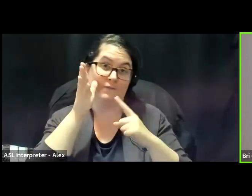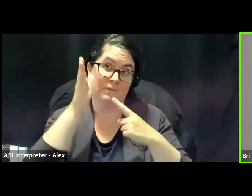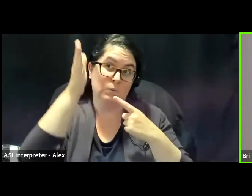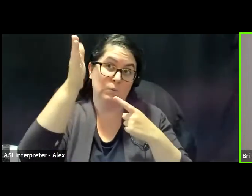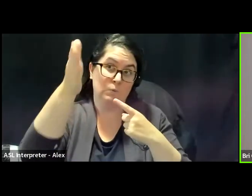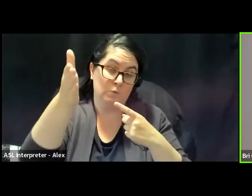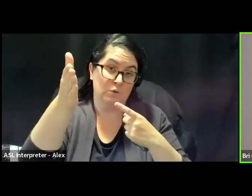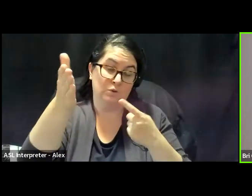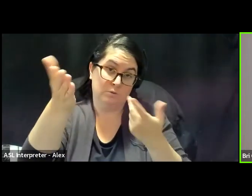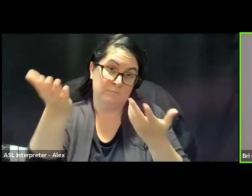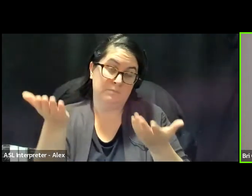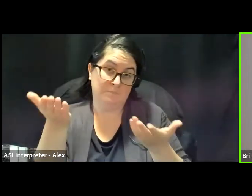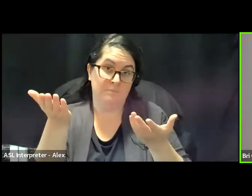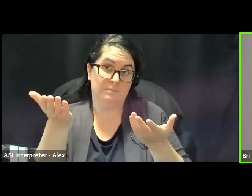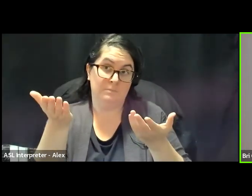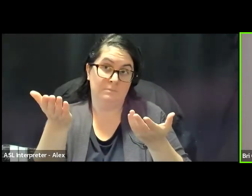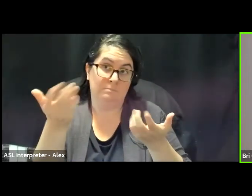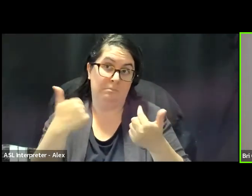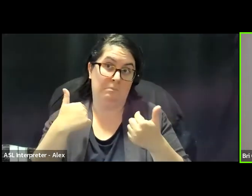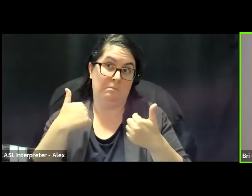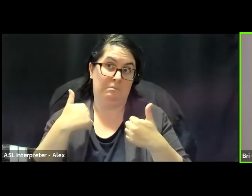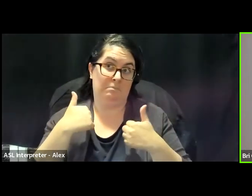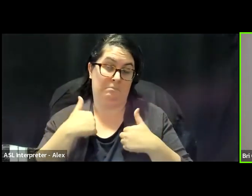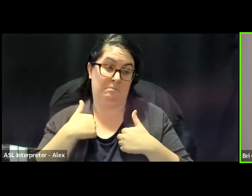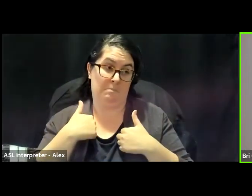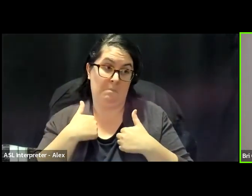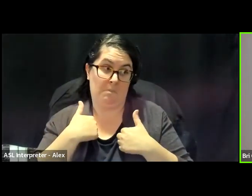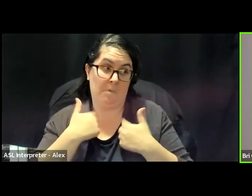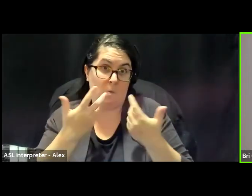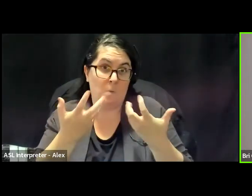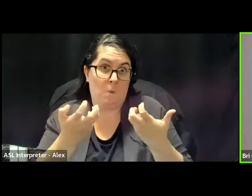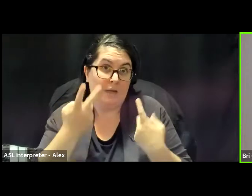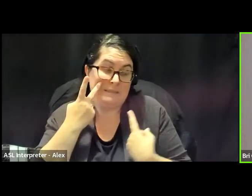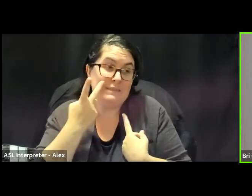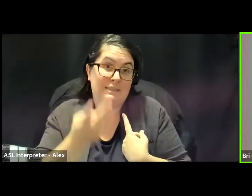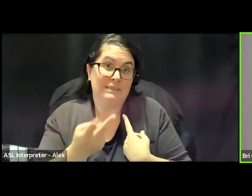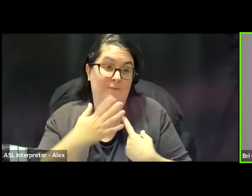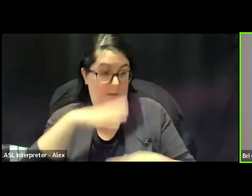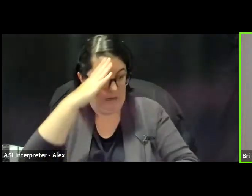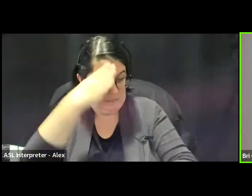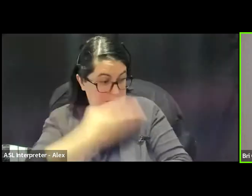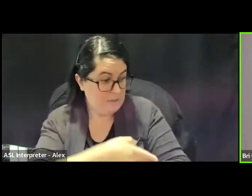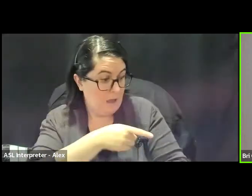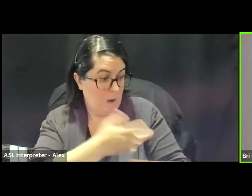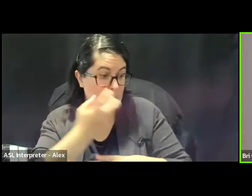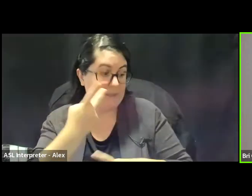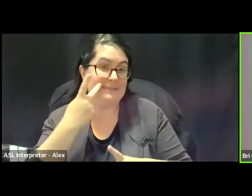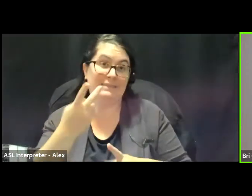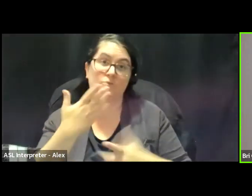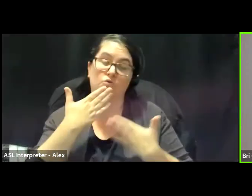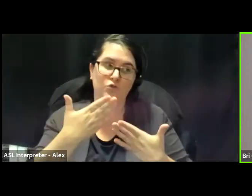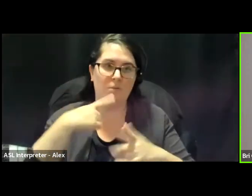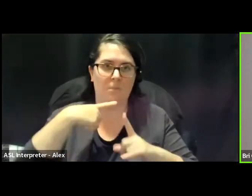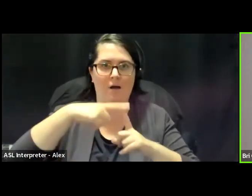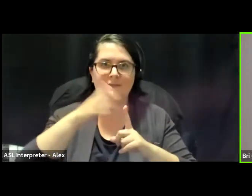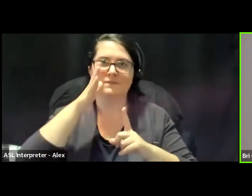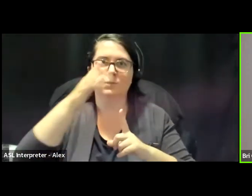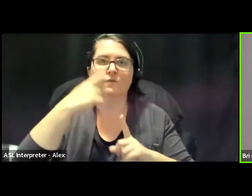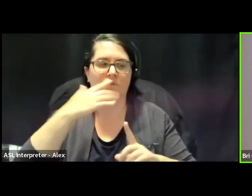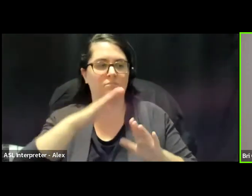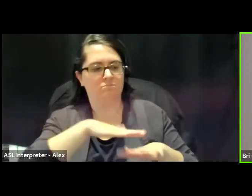I want, a future that I want for my son, a future that I want for my future children.